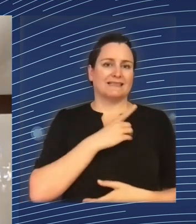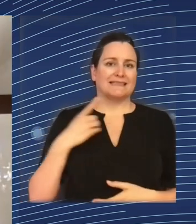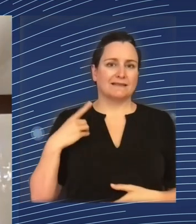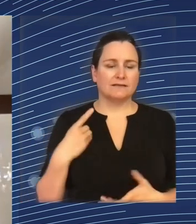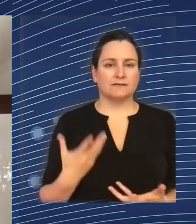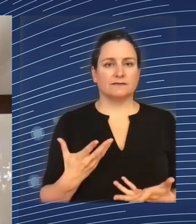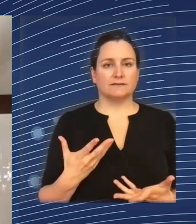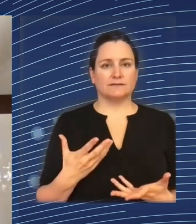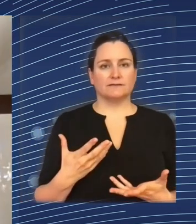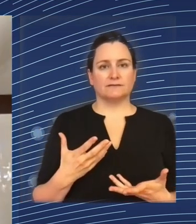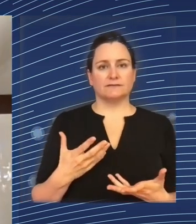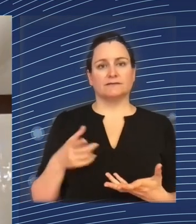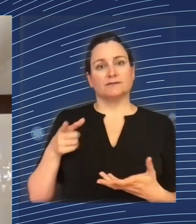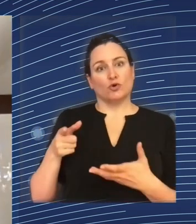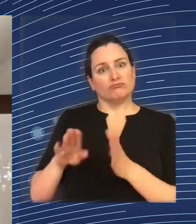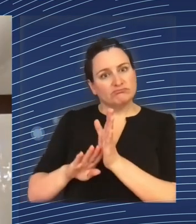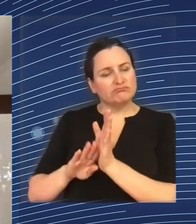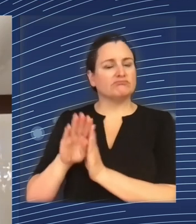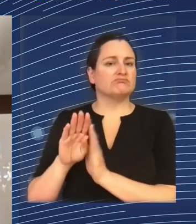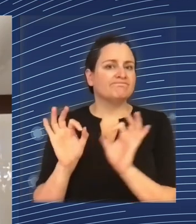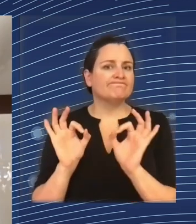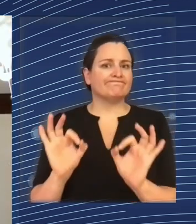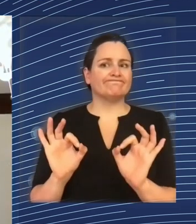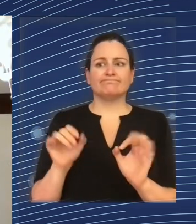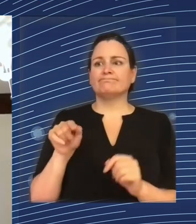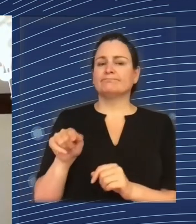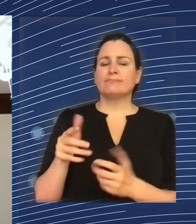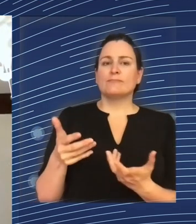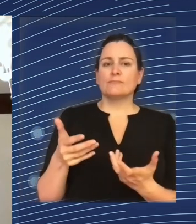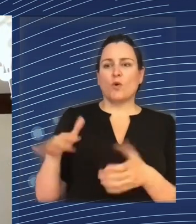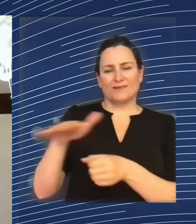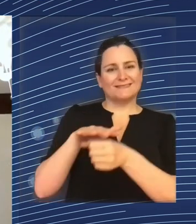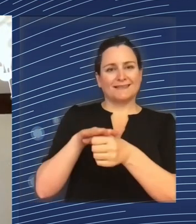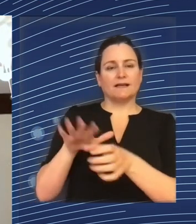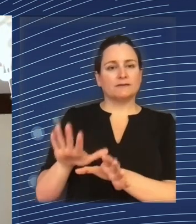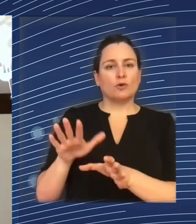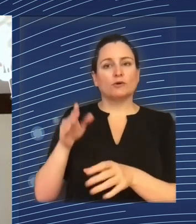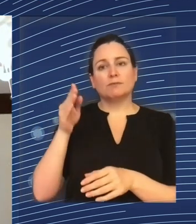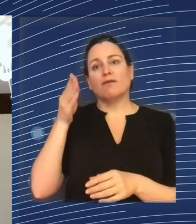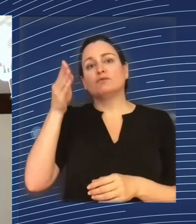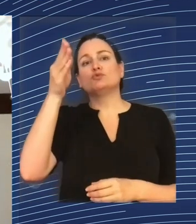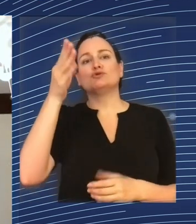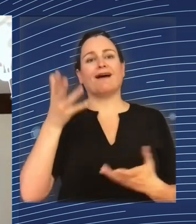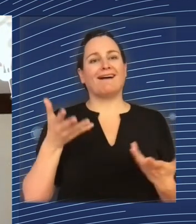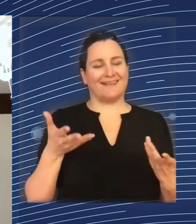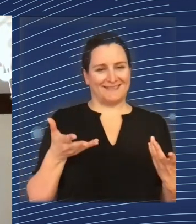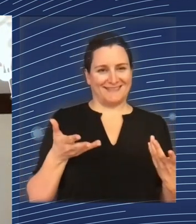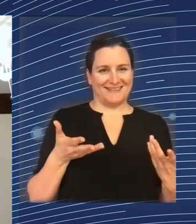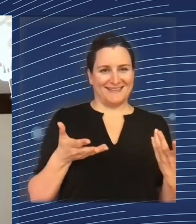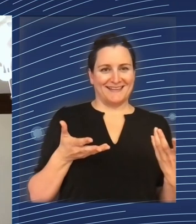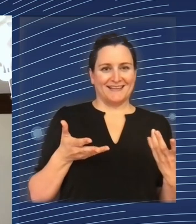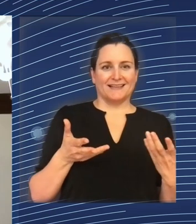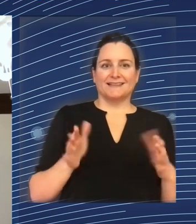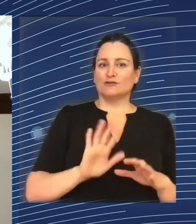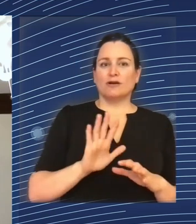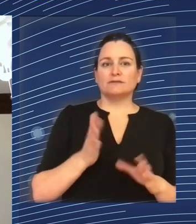They're very modern service sectors. Right. OK. It's so it's about looking into the future. It's not about trying to restore, you know, the factories of the past.